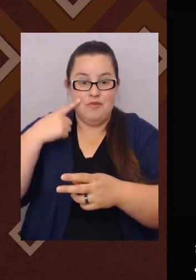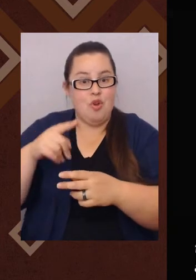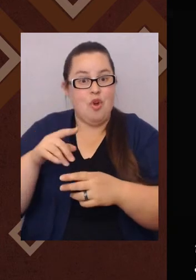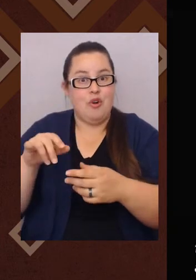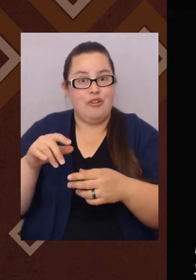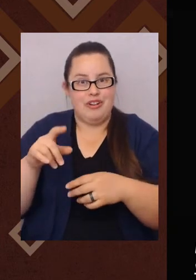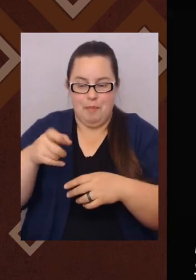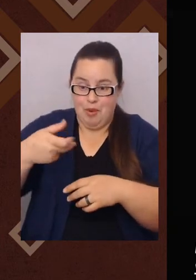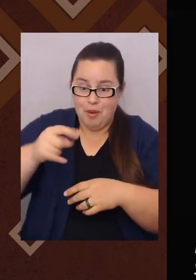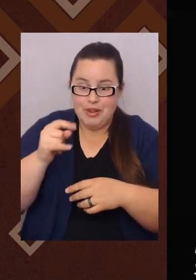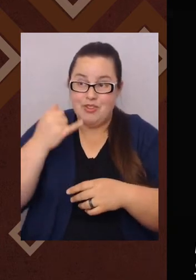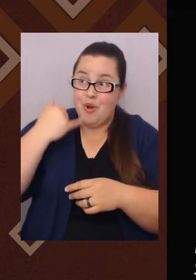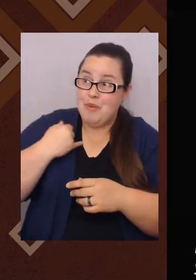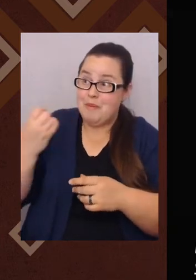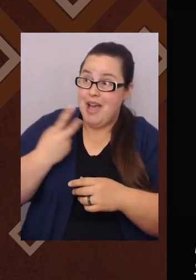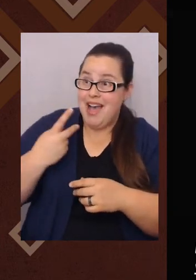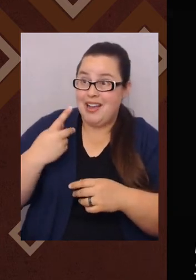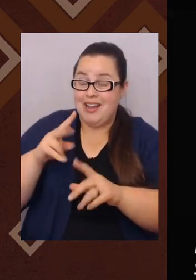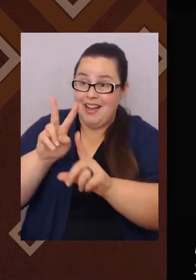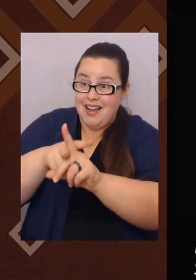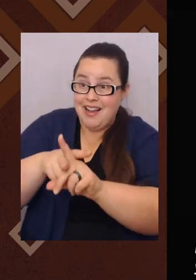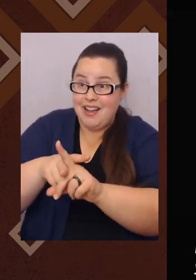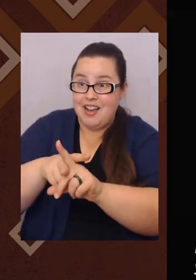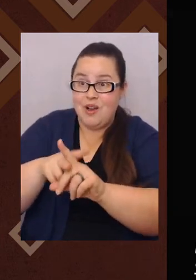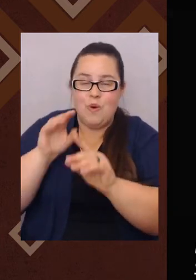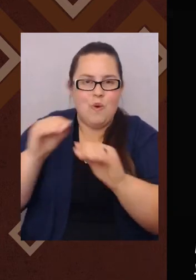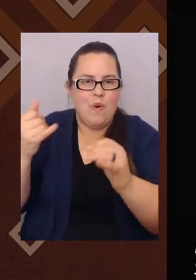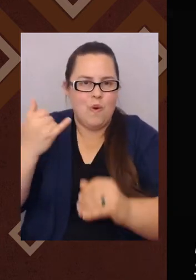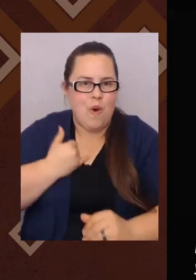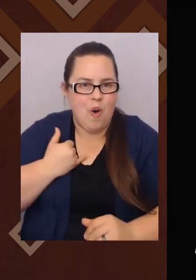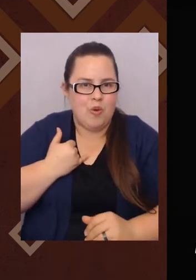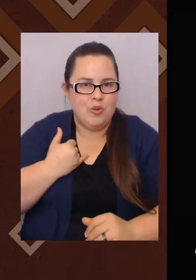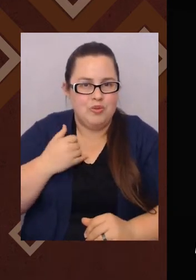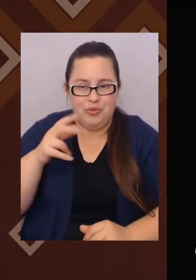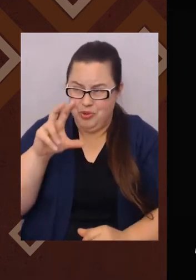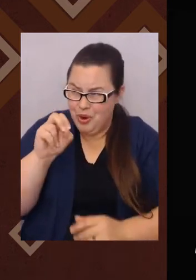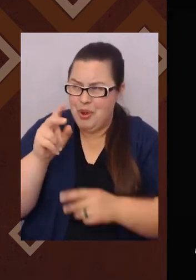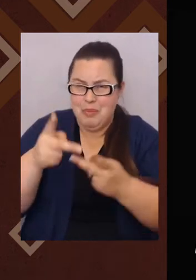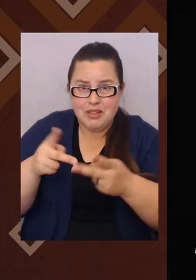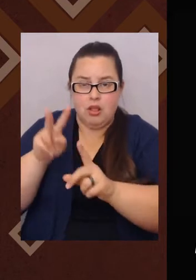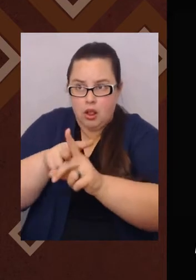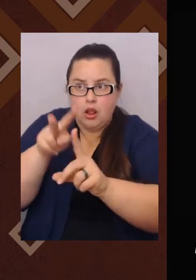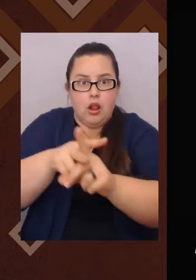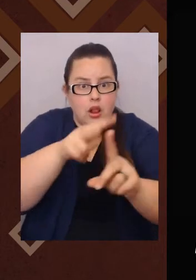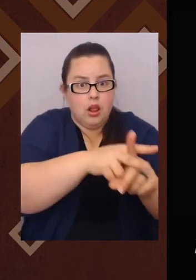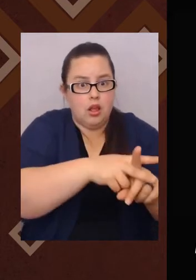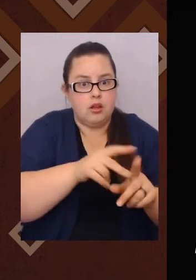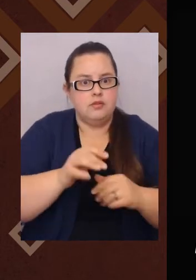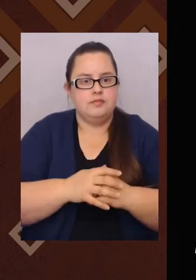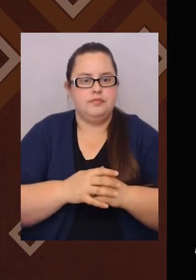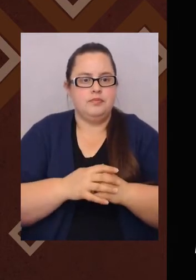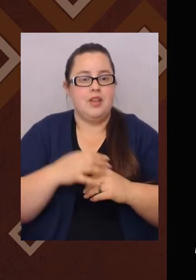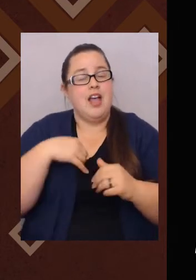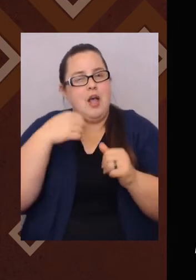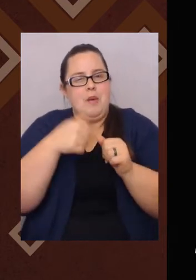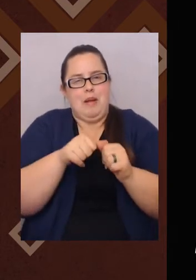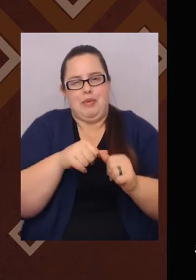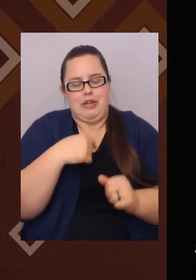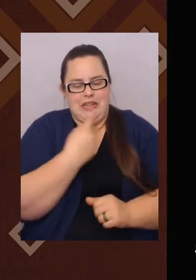not with their consent. So that informs all these loaded issues people have. It's like navigating three identities.